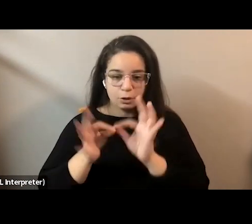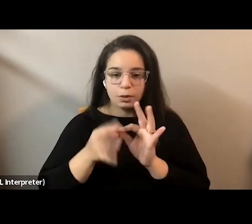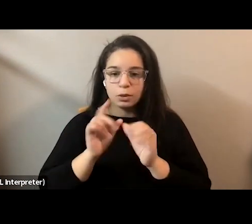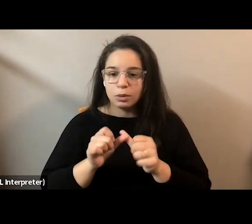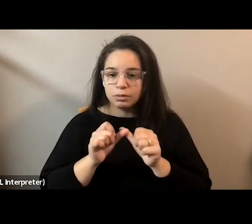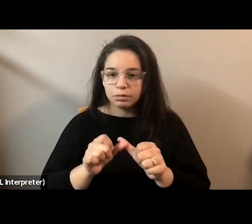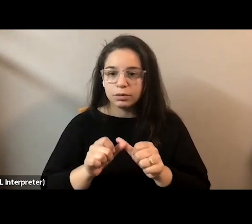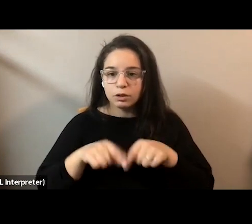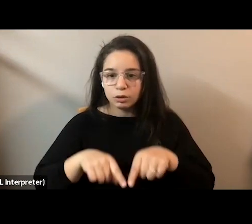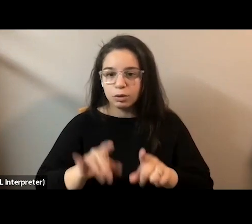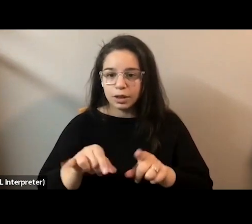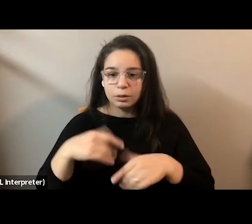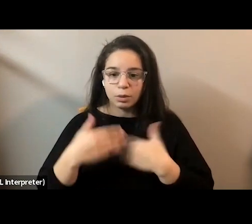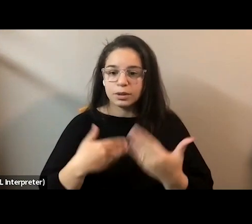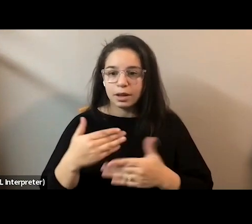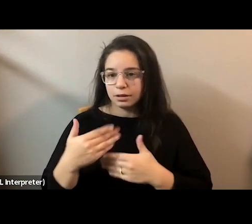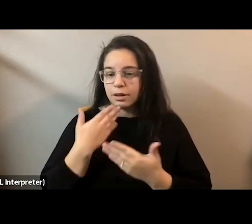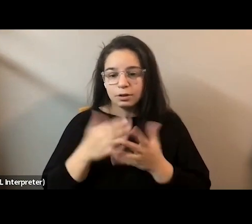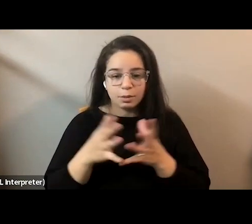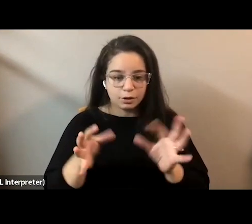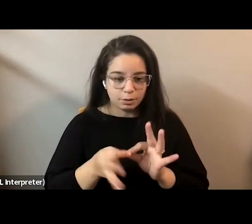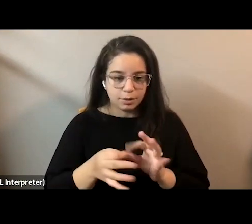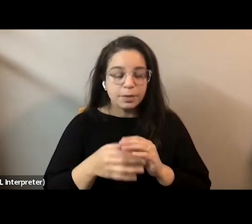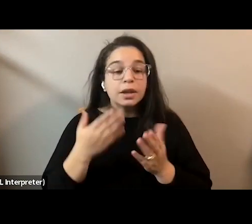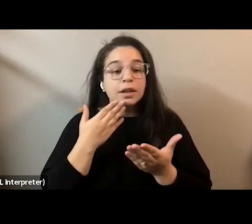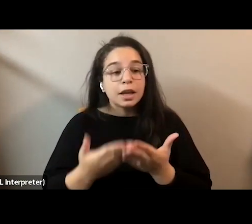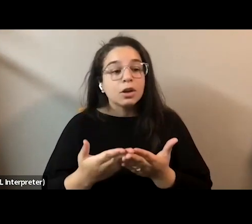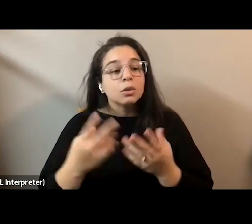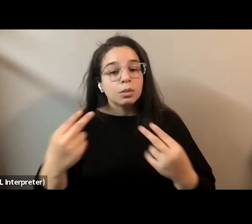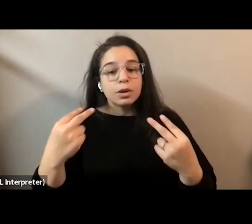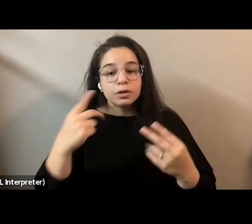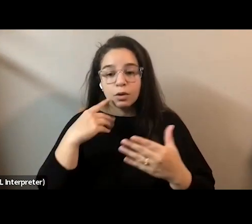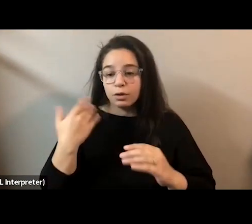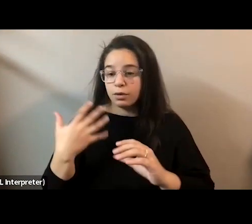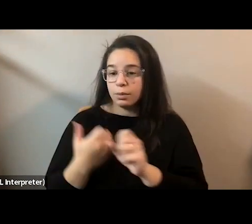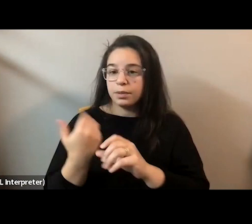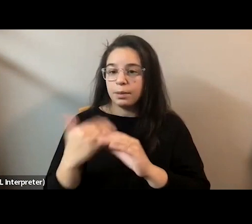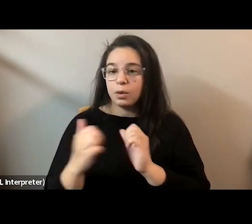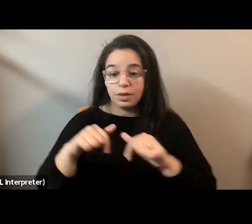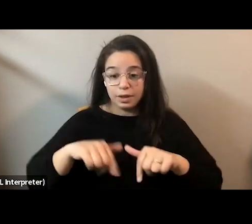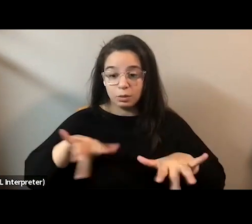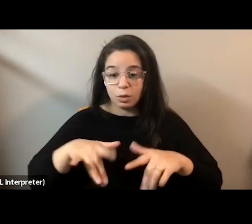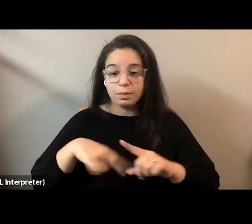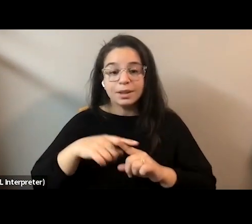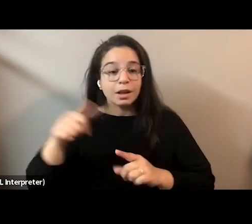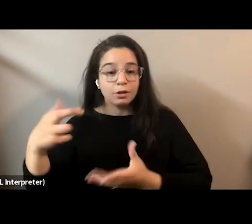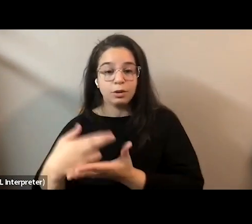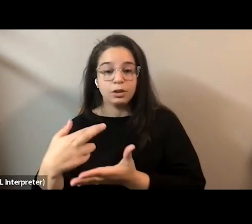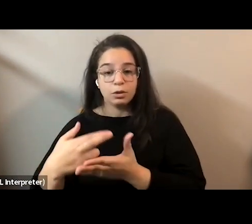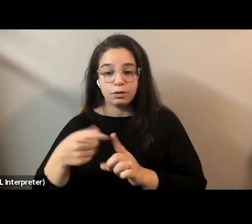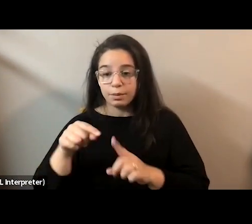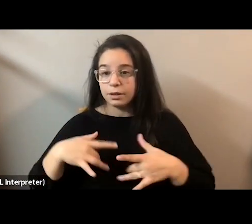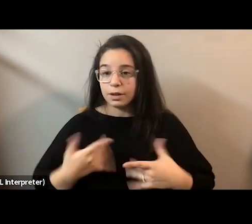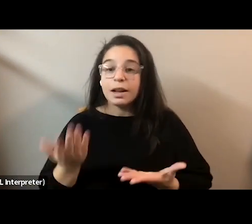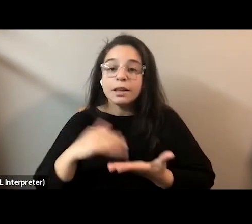through this whole process. Thank you so much interpreters. Stay tuned for a follow-up email with the recording and other resources from this event. And once